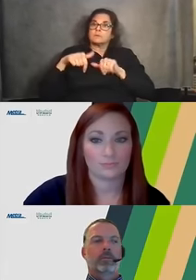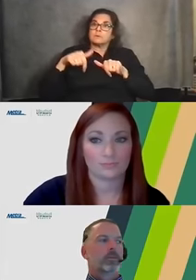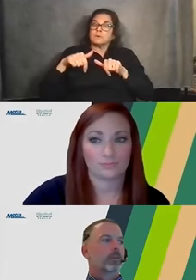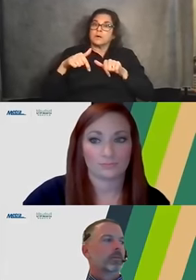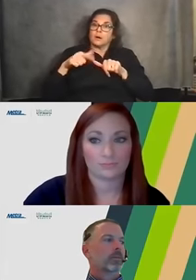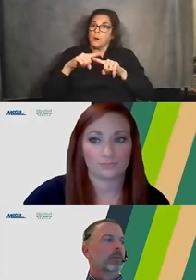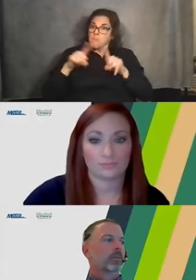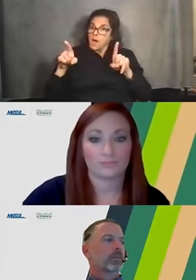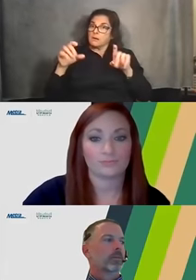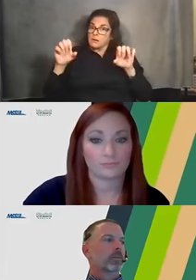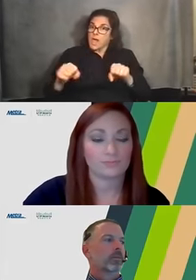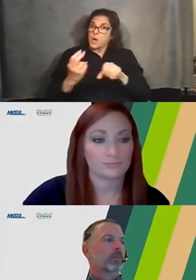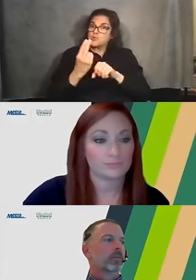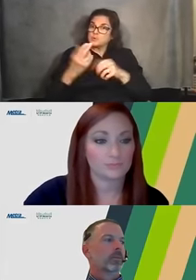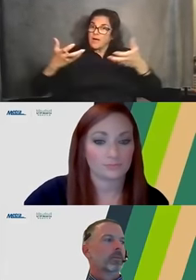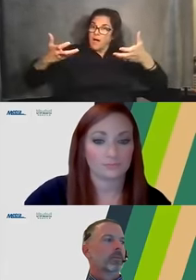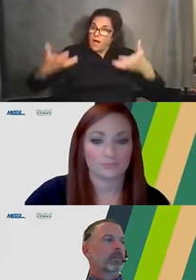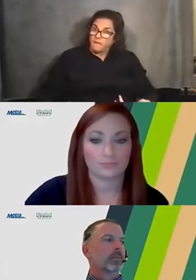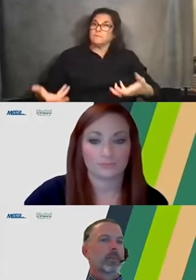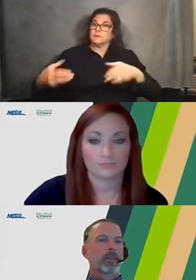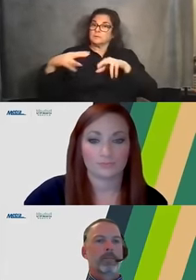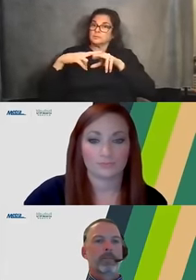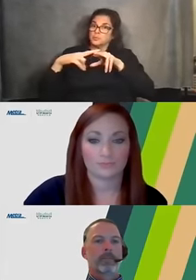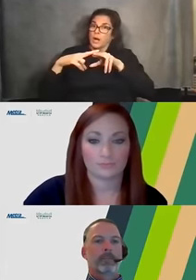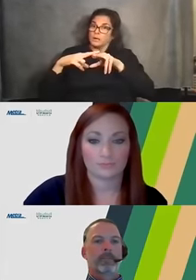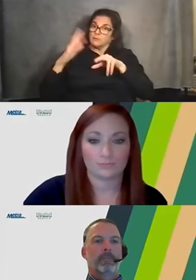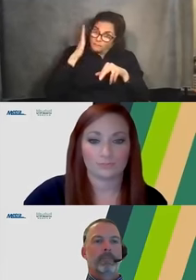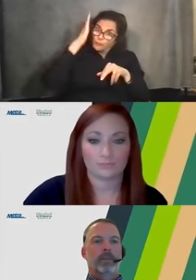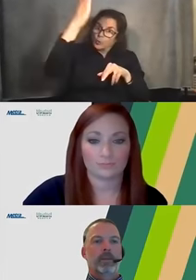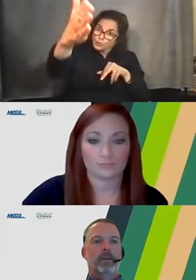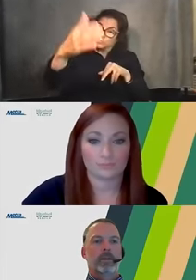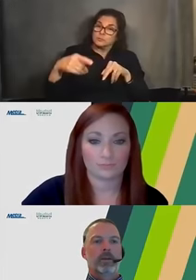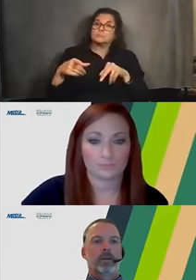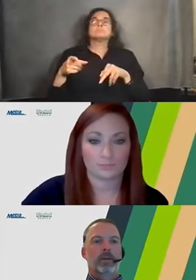include some language like that in the environmental document for you, for you to review.